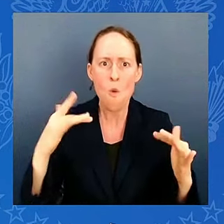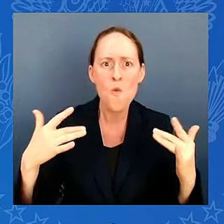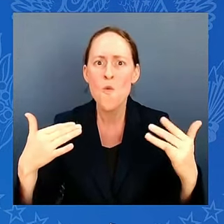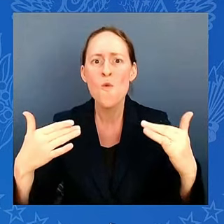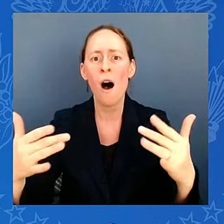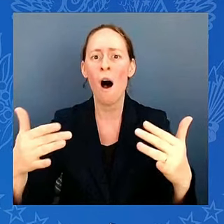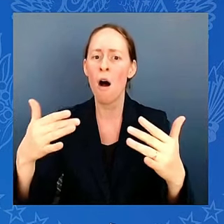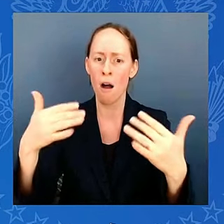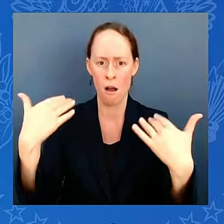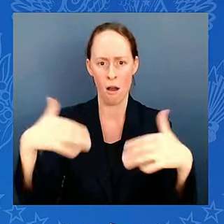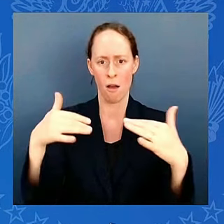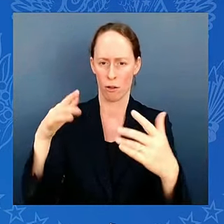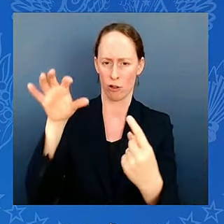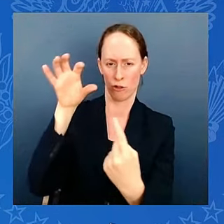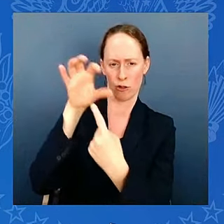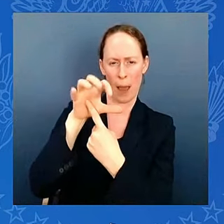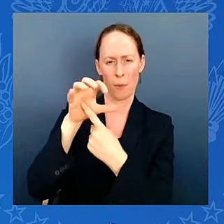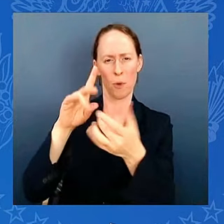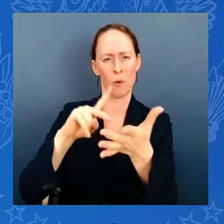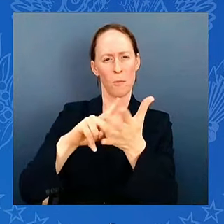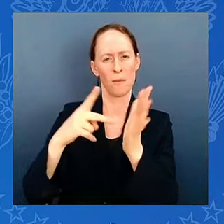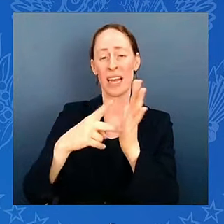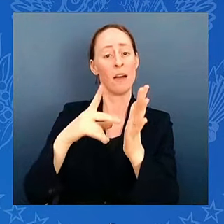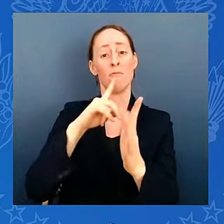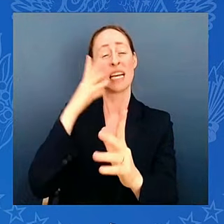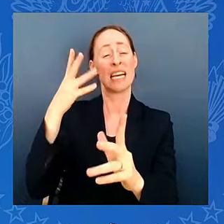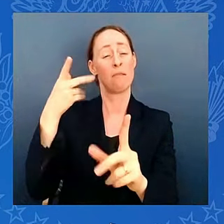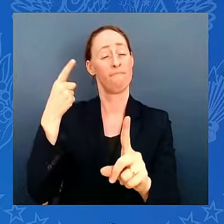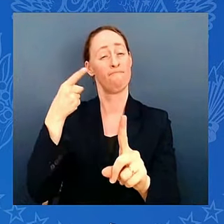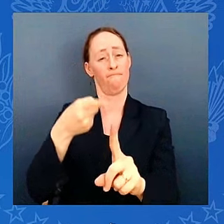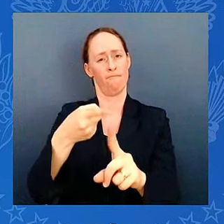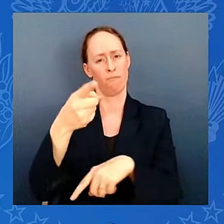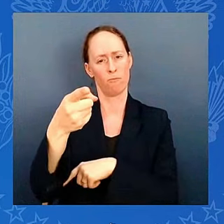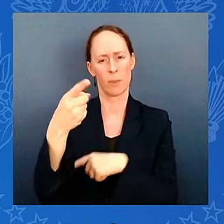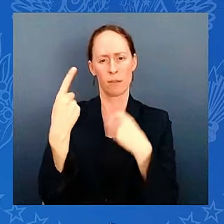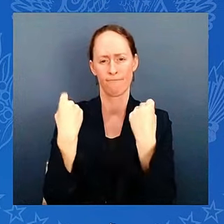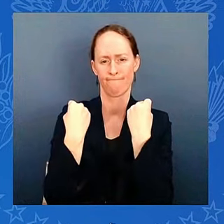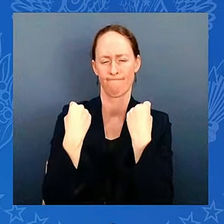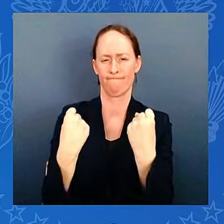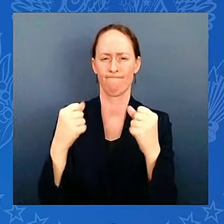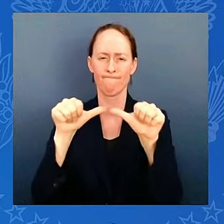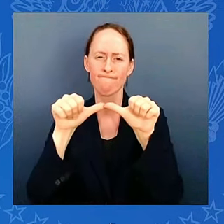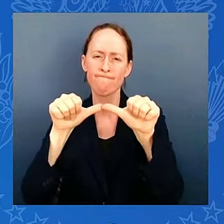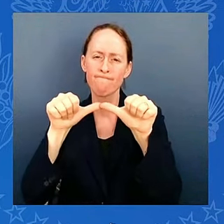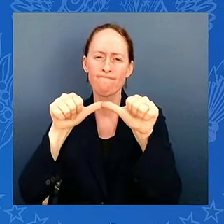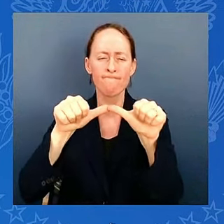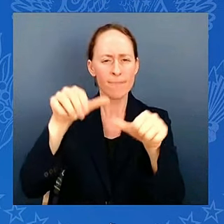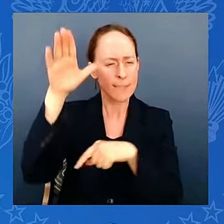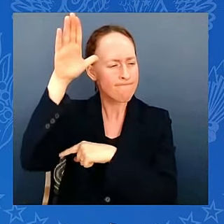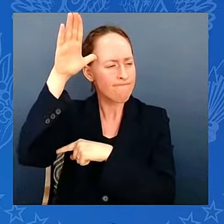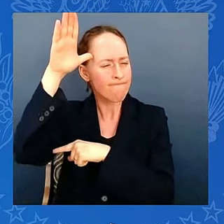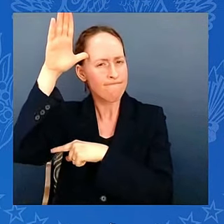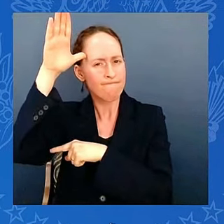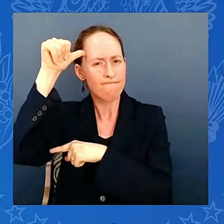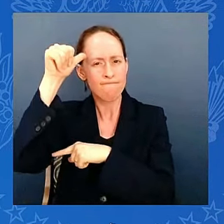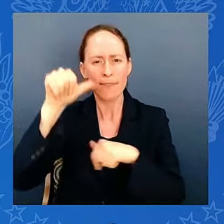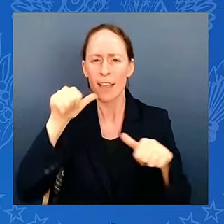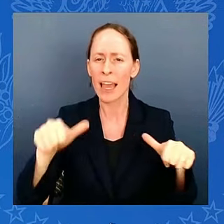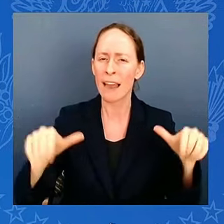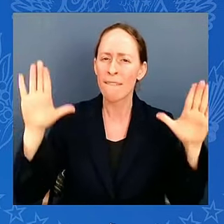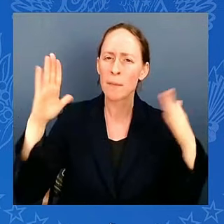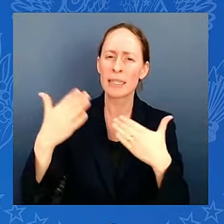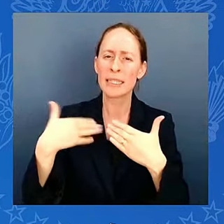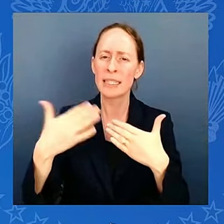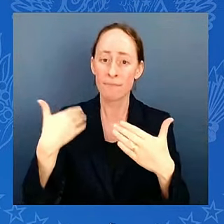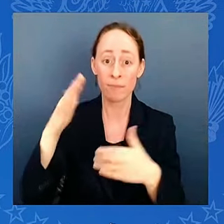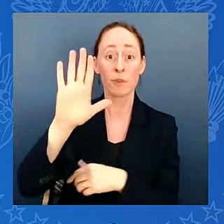Resilience. You're a hell of a resilient club, man. And as you know, your GM, Chris, pulled out a pad of paper in San Diego and asked the